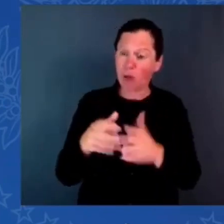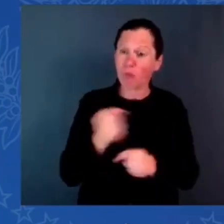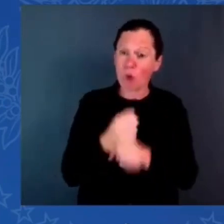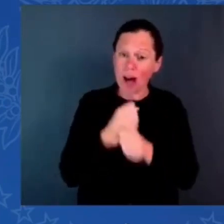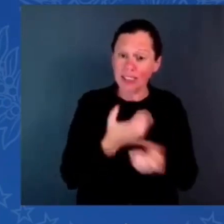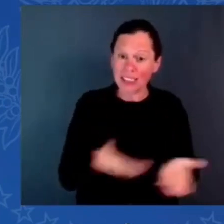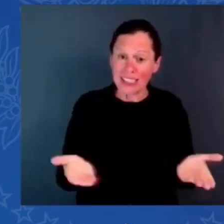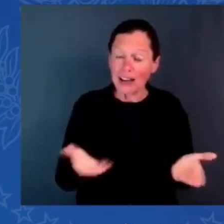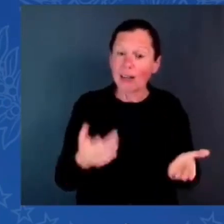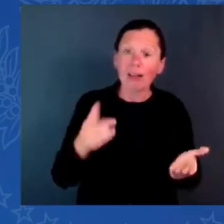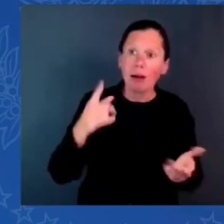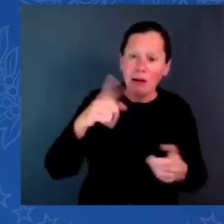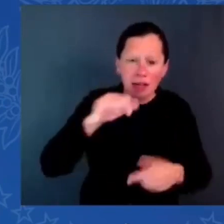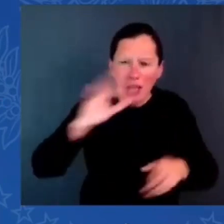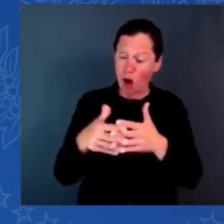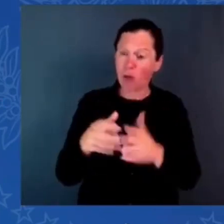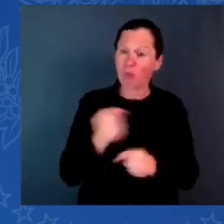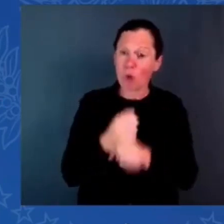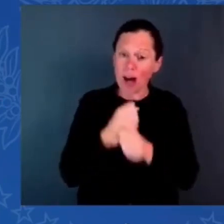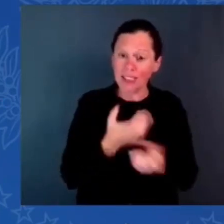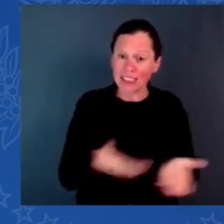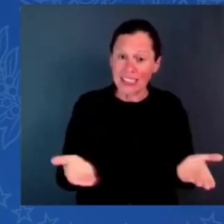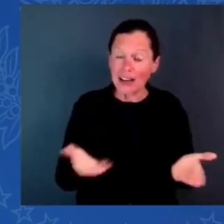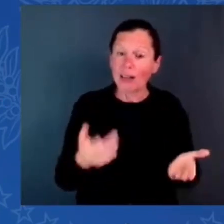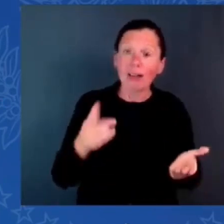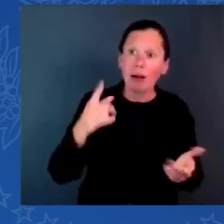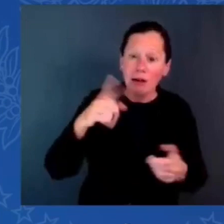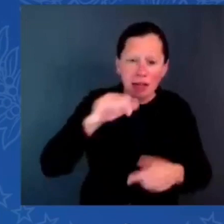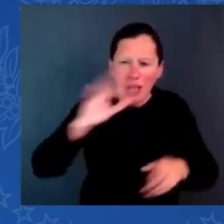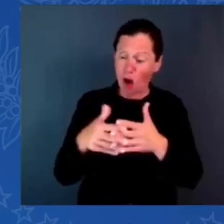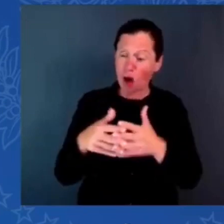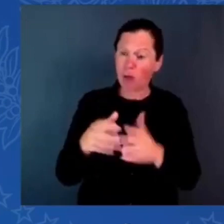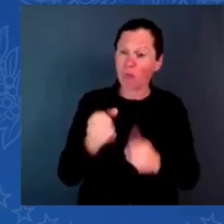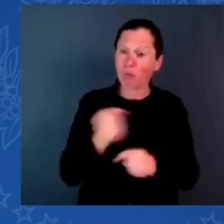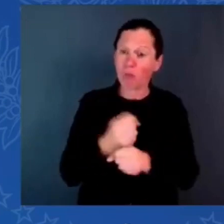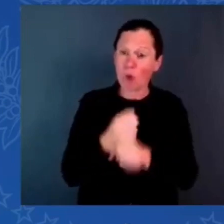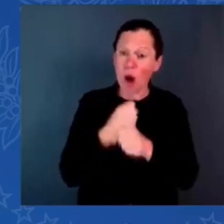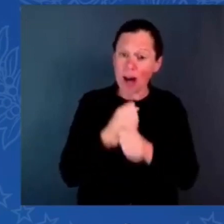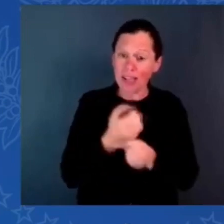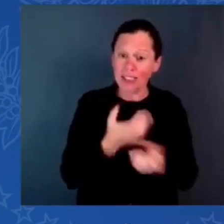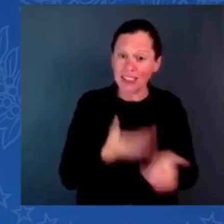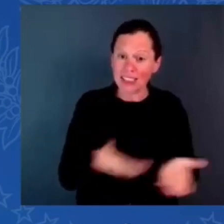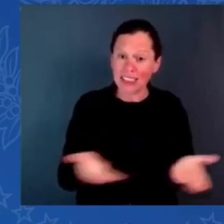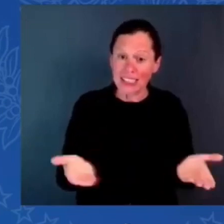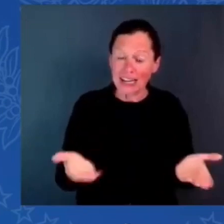Under my administration, Latino